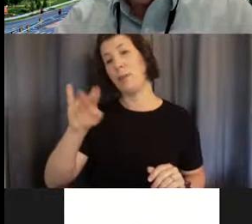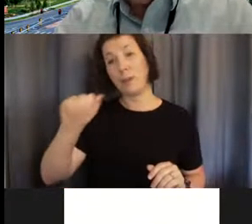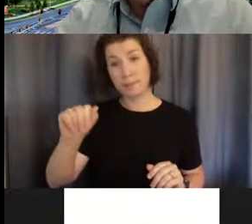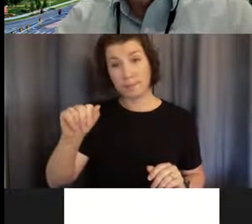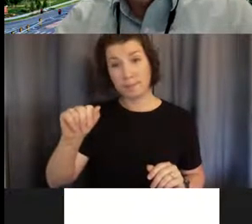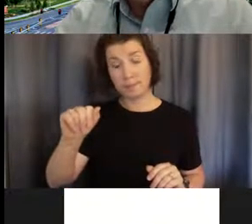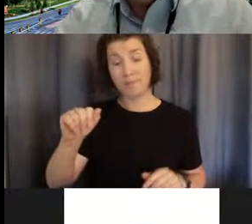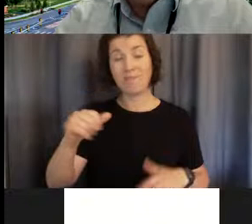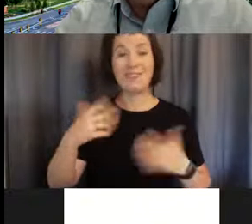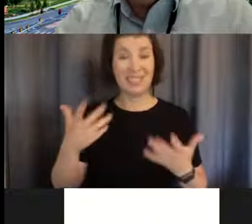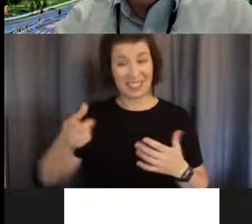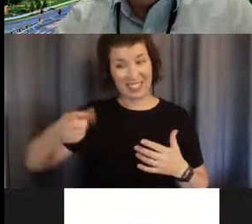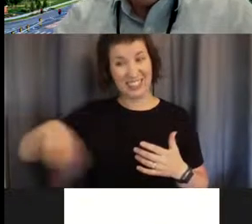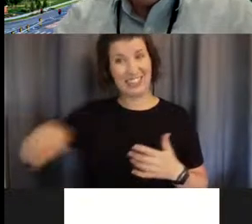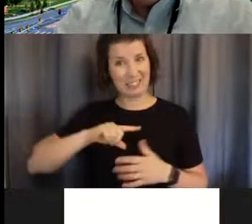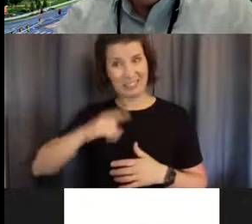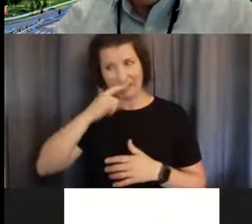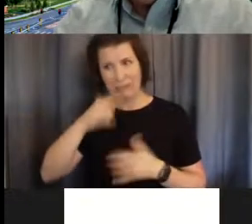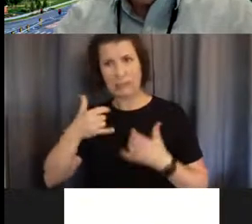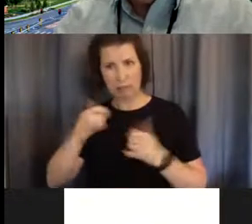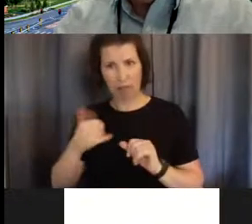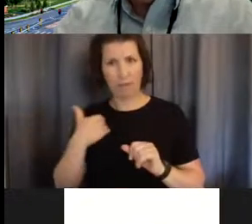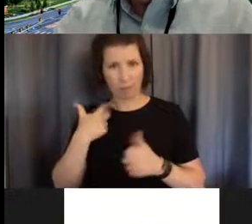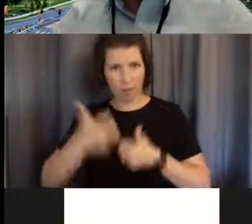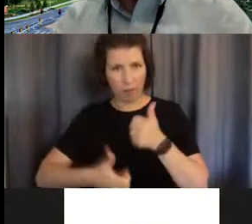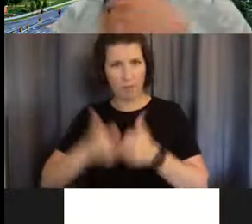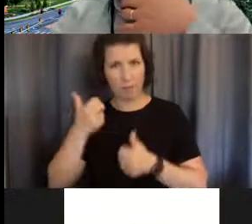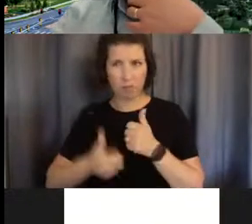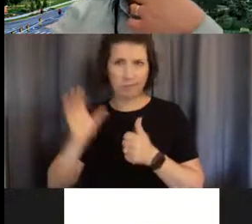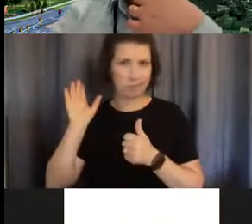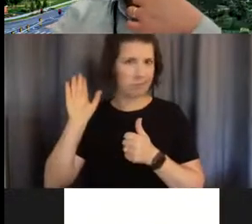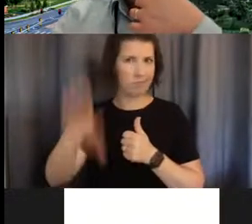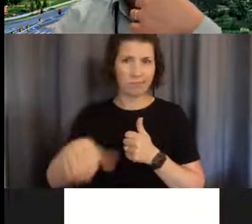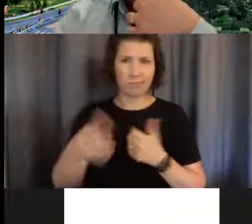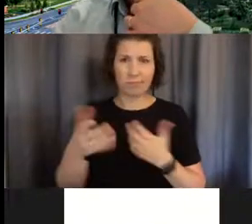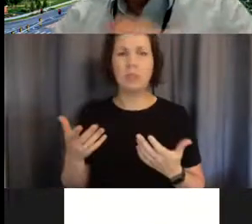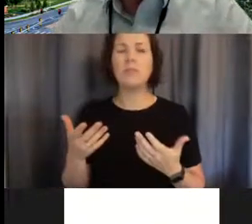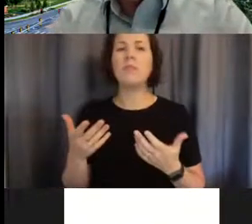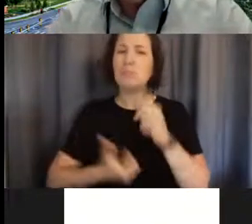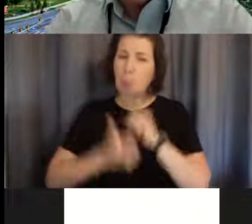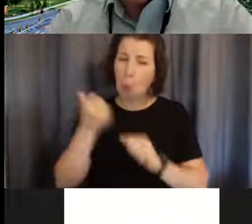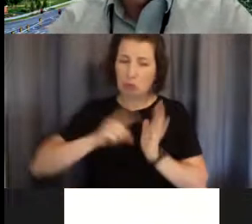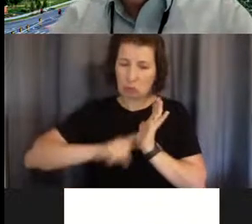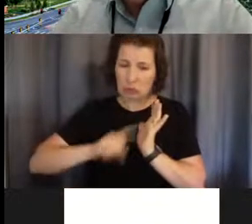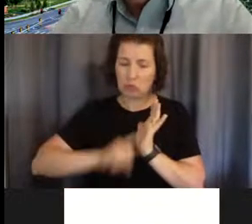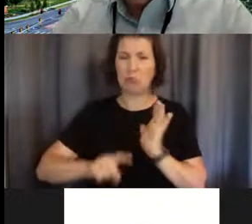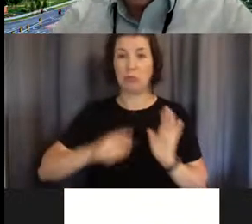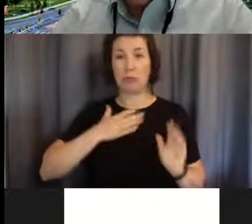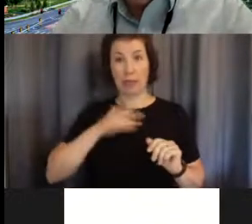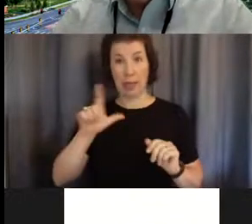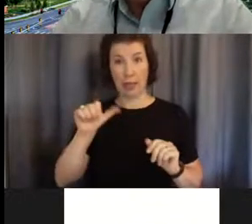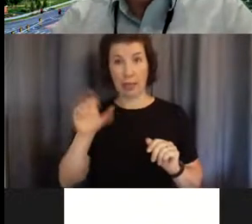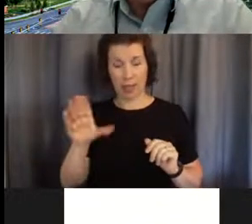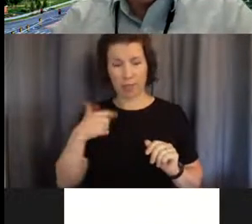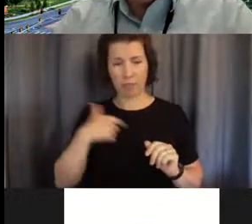problems and most of the research or much of the research in my lab is looking at other